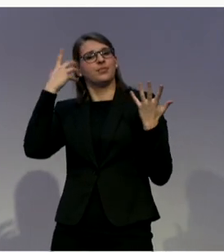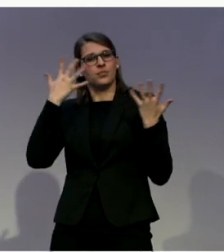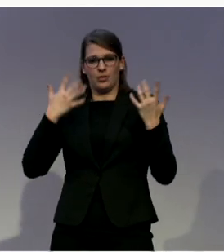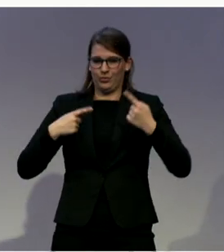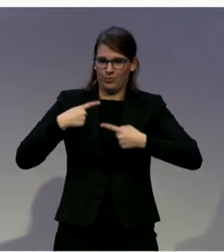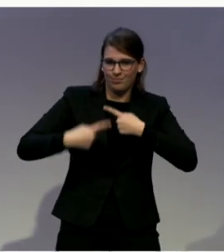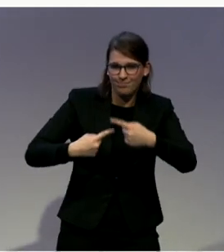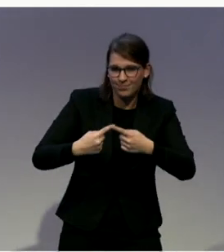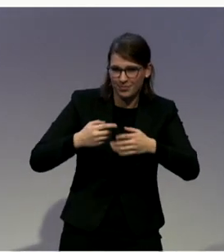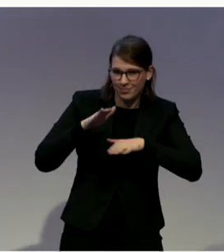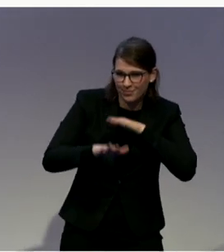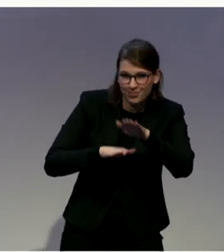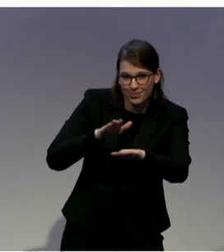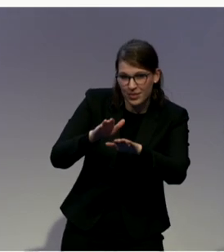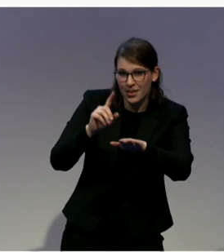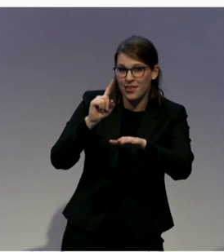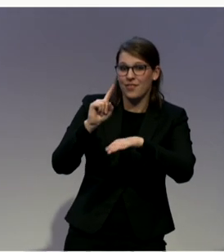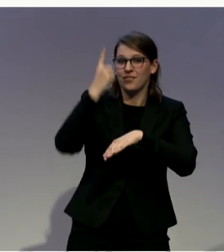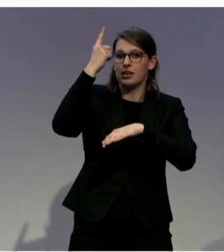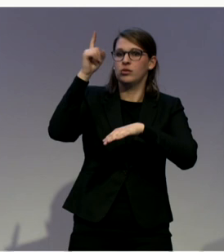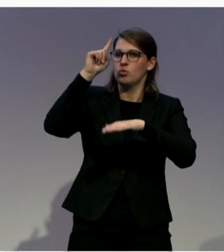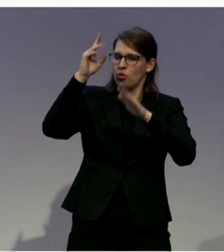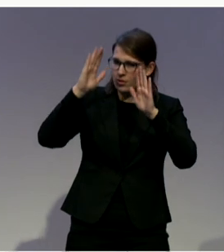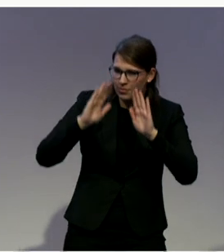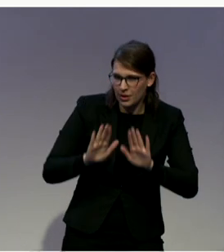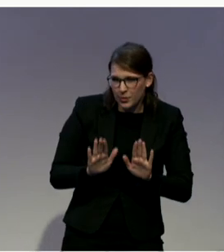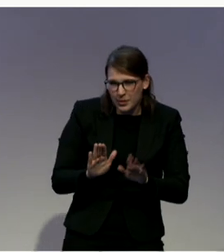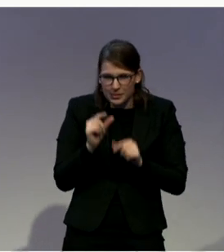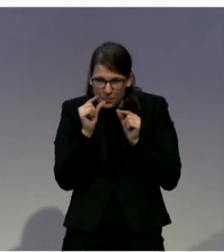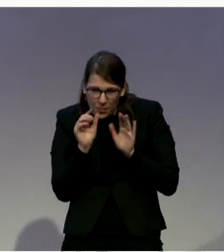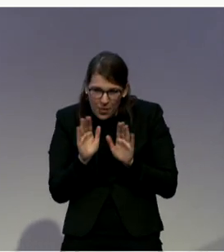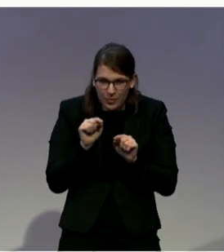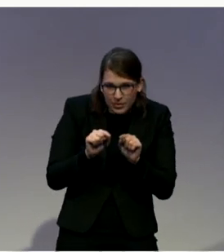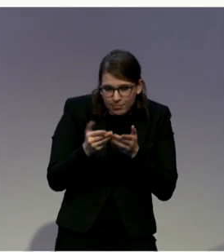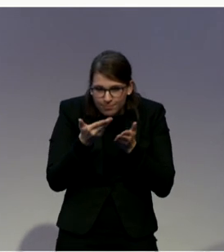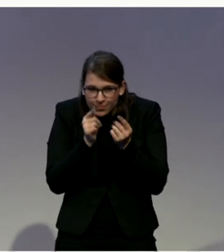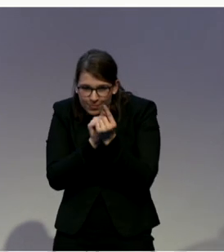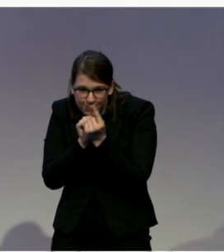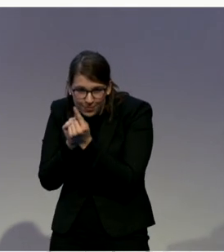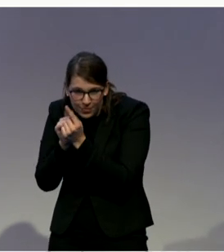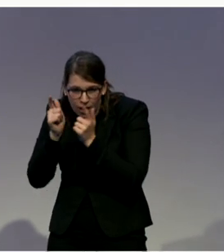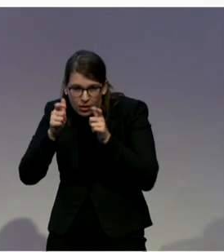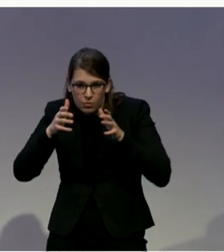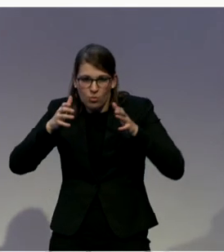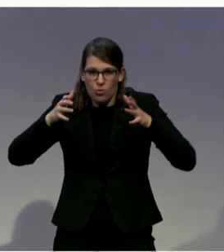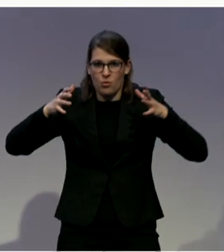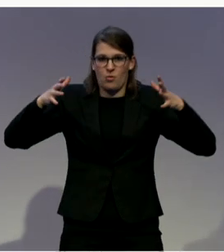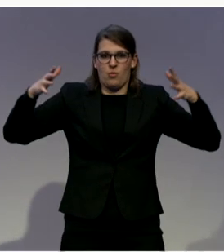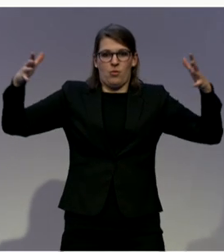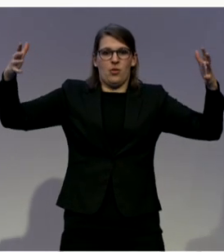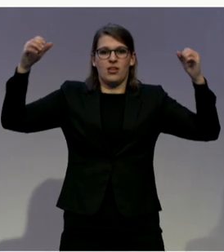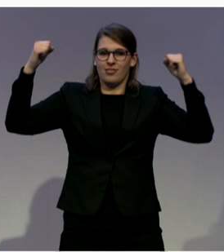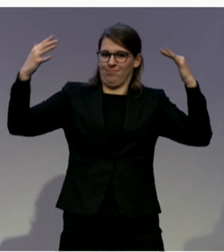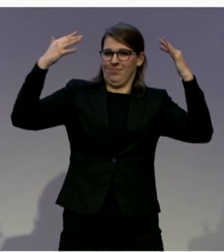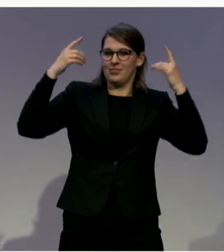as you then come to at a national level, certainly you need to engage in a more structured way, which, you know, can be very challenging.